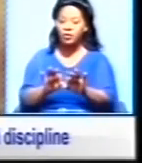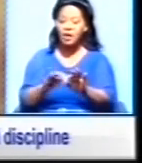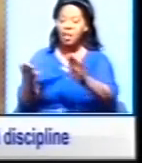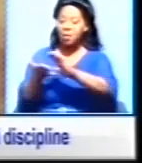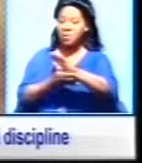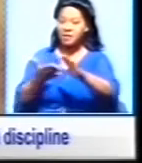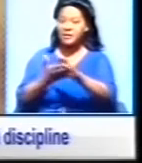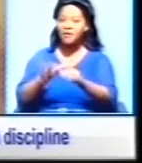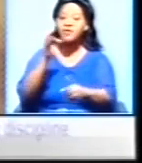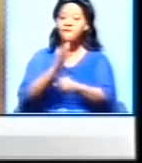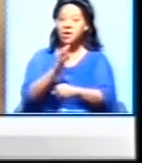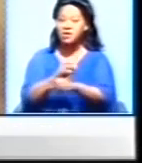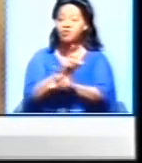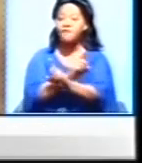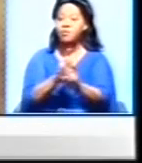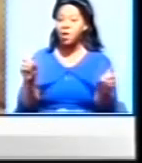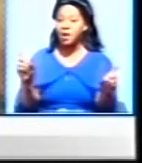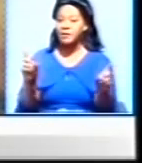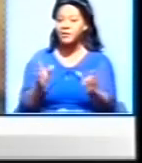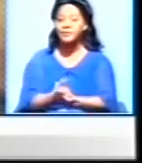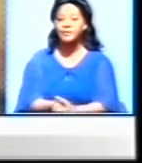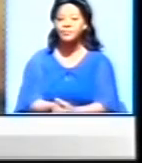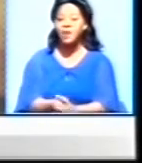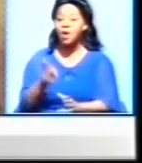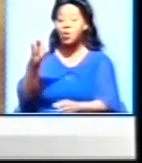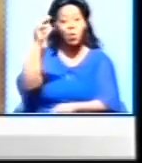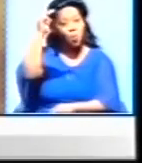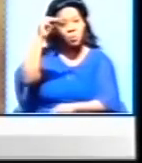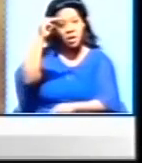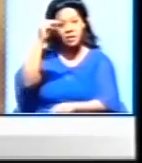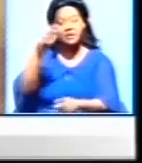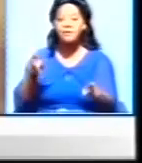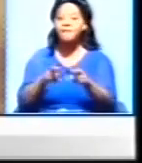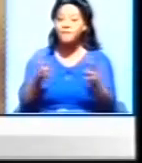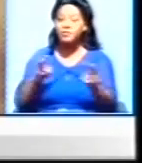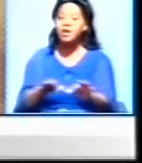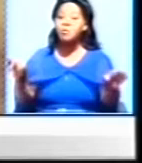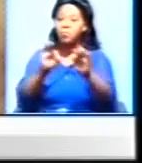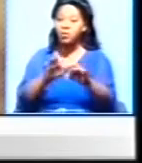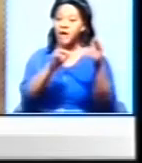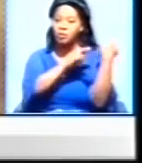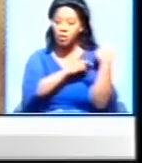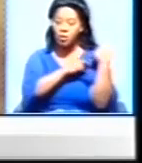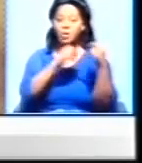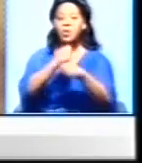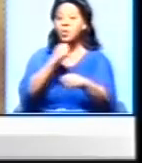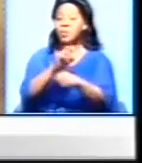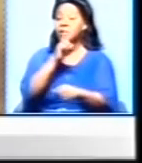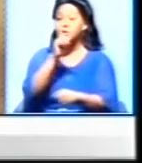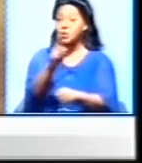functioning of democracy. And obviously your ministry has an important role to play in ensuring that